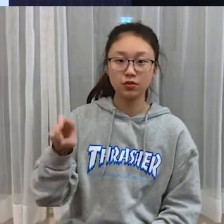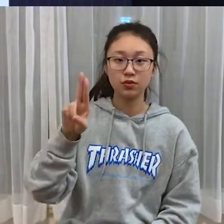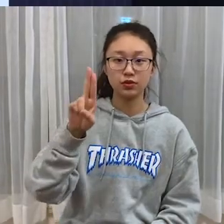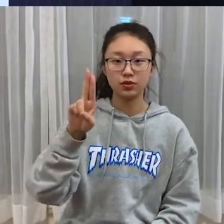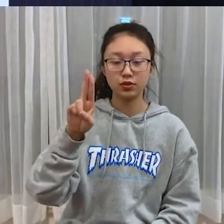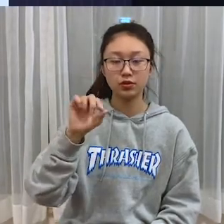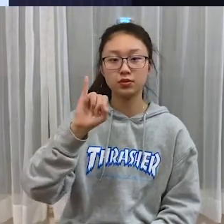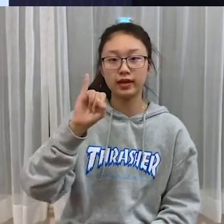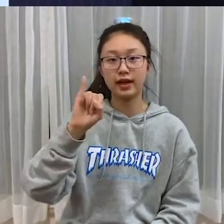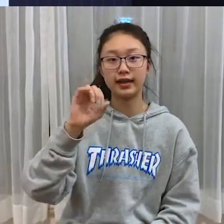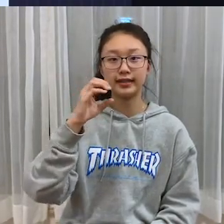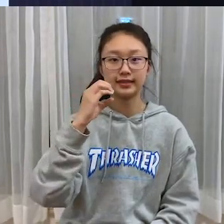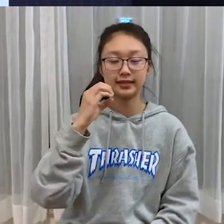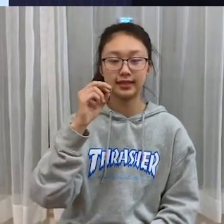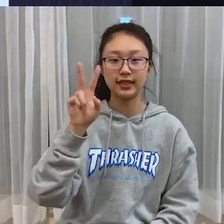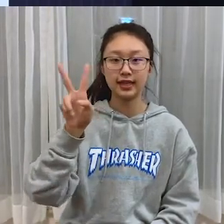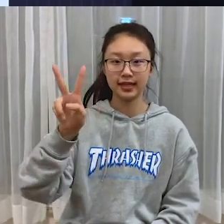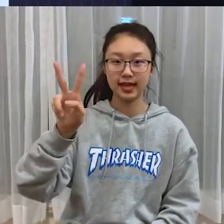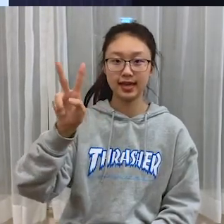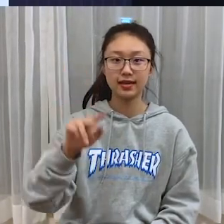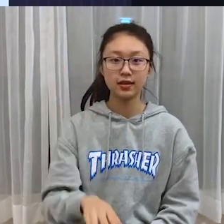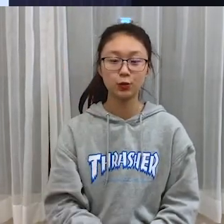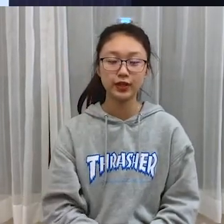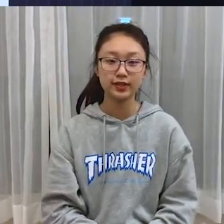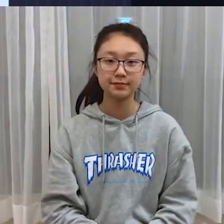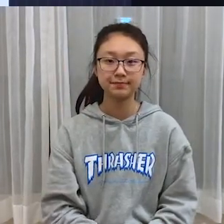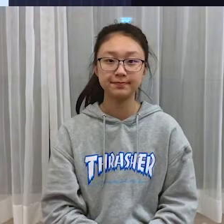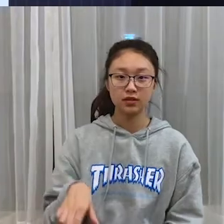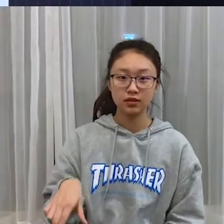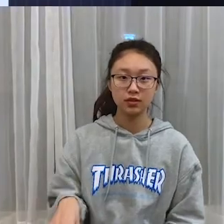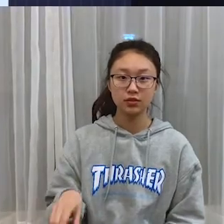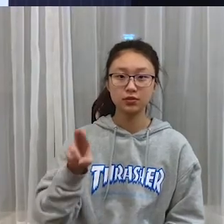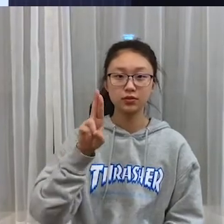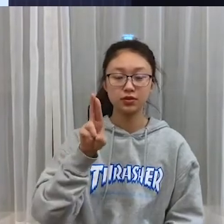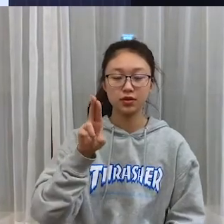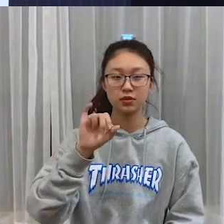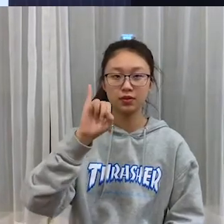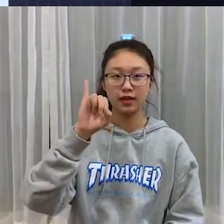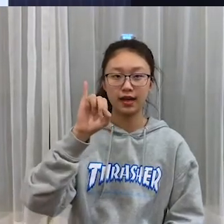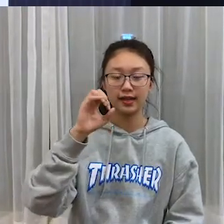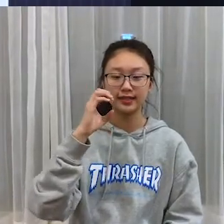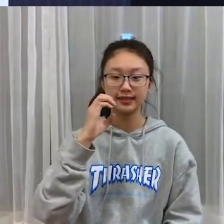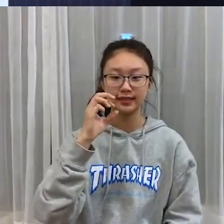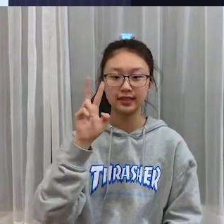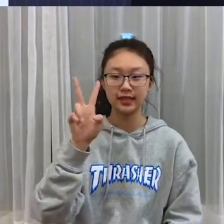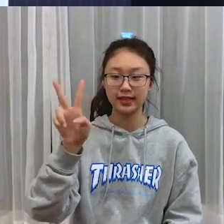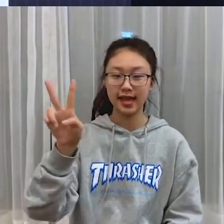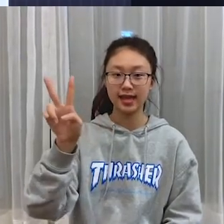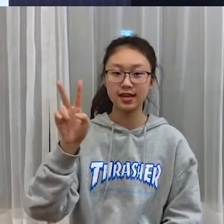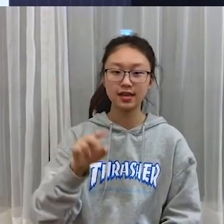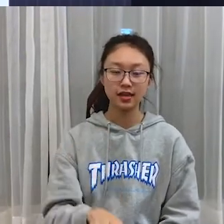As to describe a thing an object for example it means sharp it can be used to describe a knife